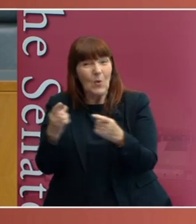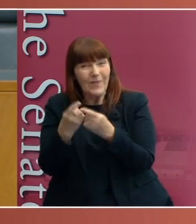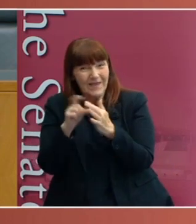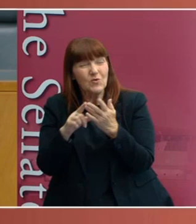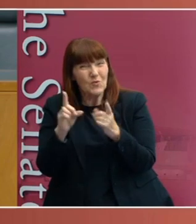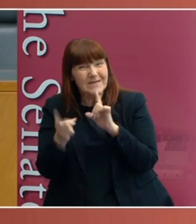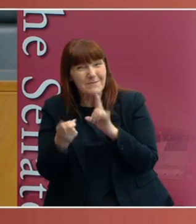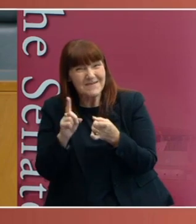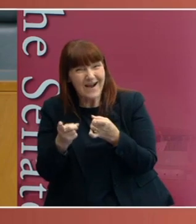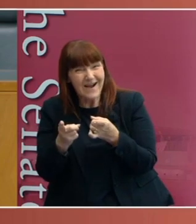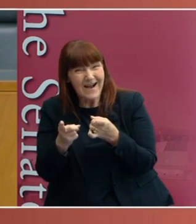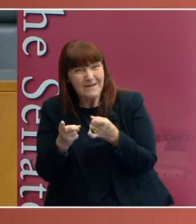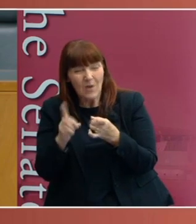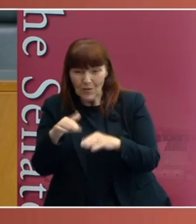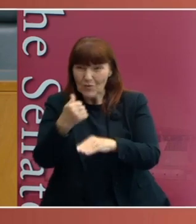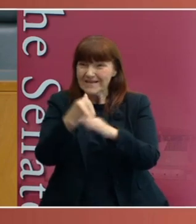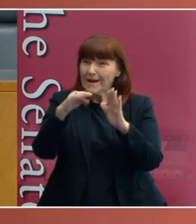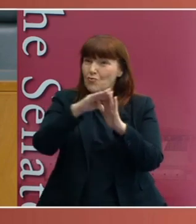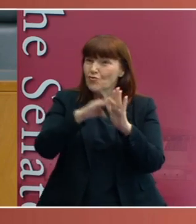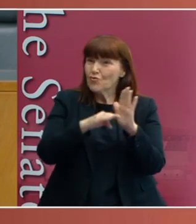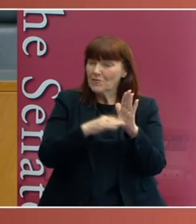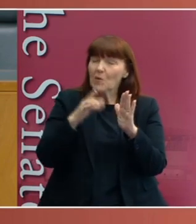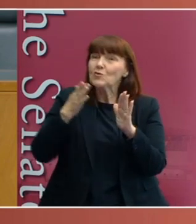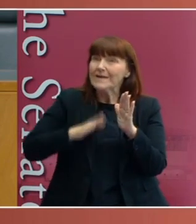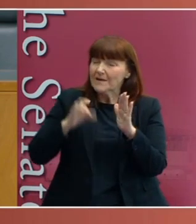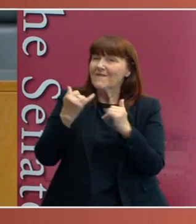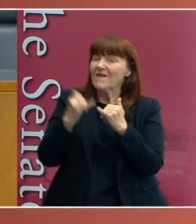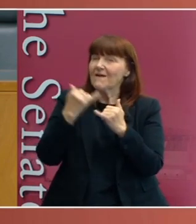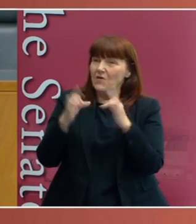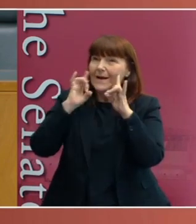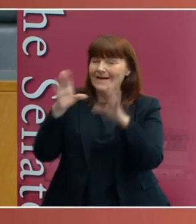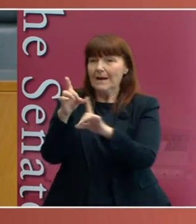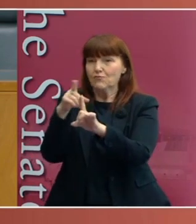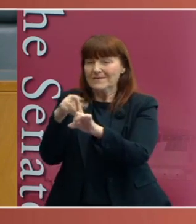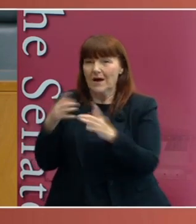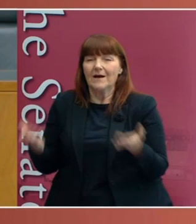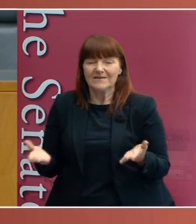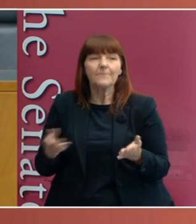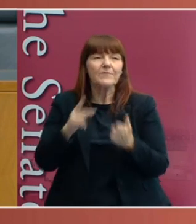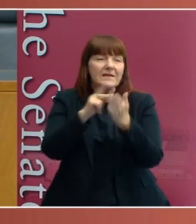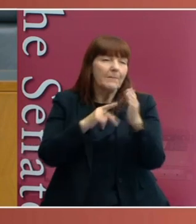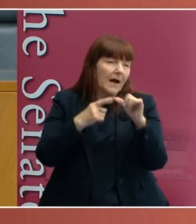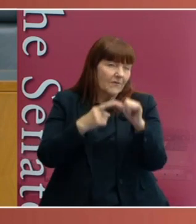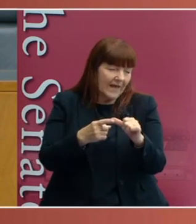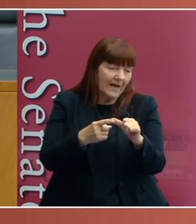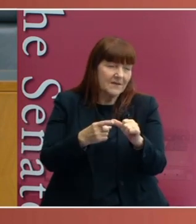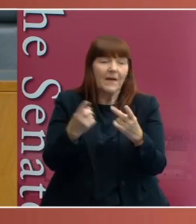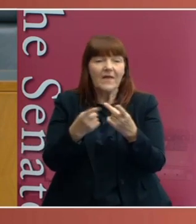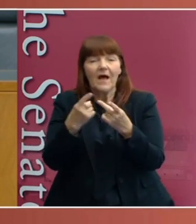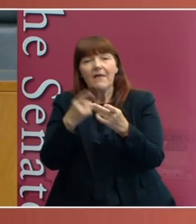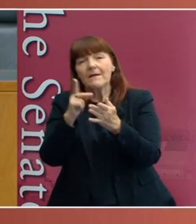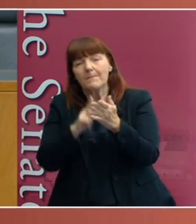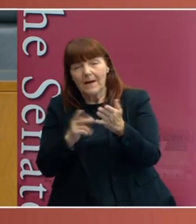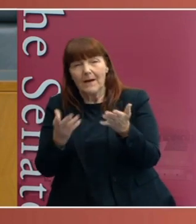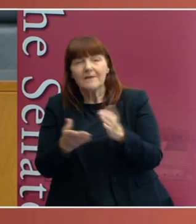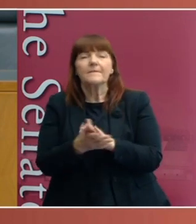sometimes when you're setting out rules because you do want to be more precise. So that's part of the answer. The other answer, part